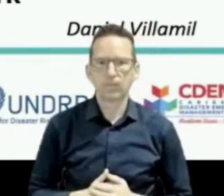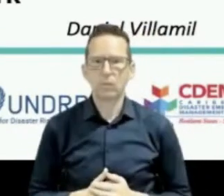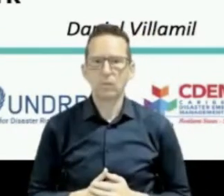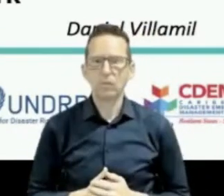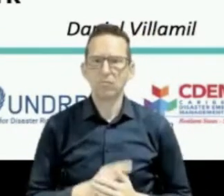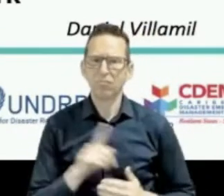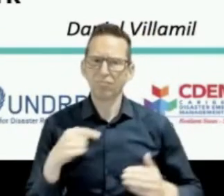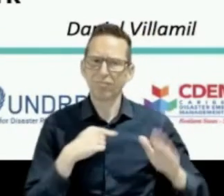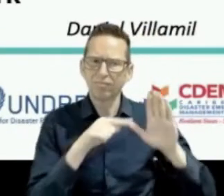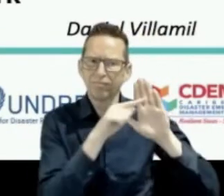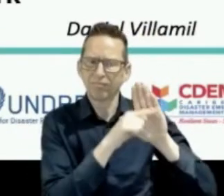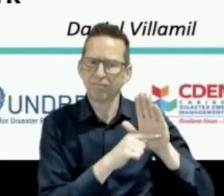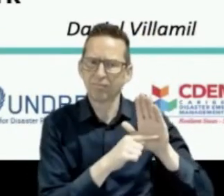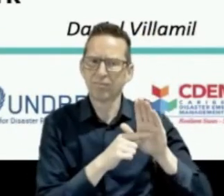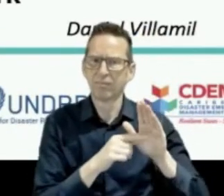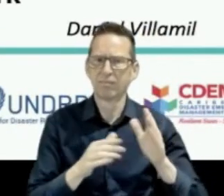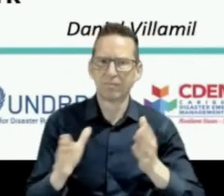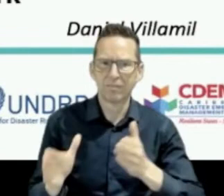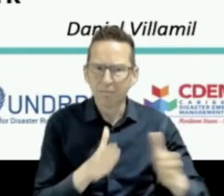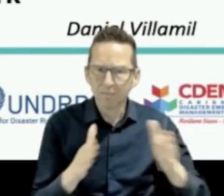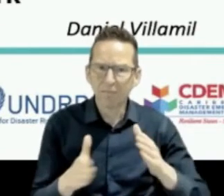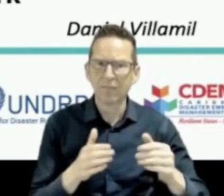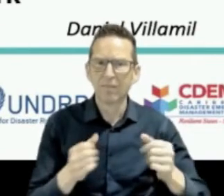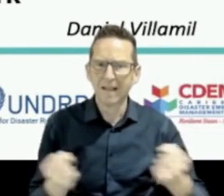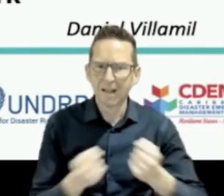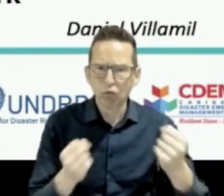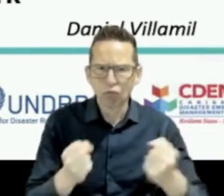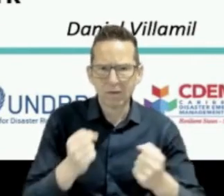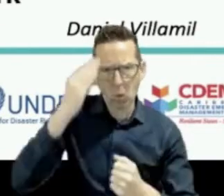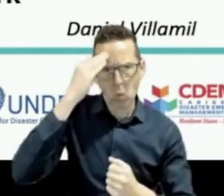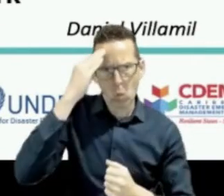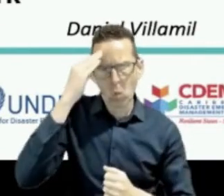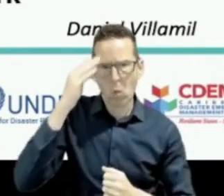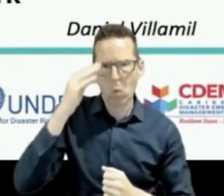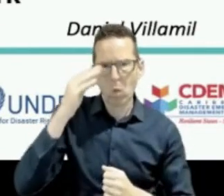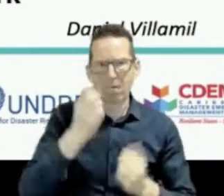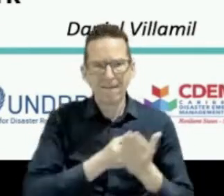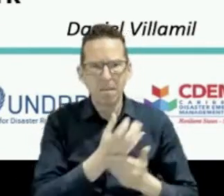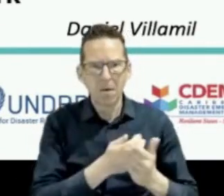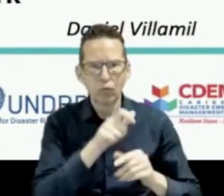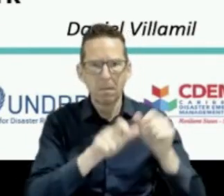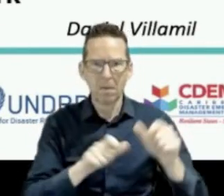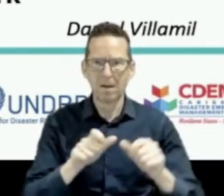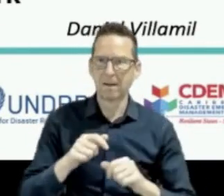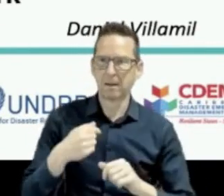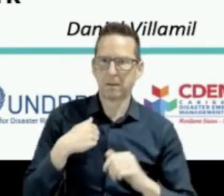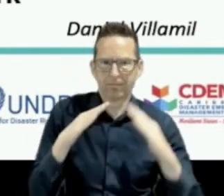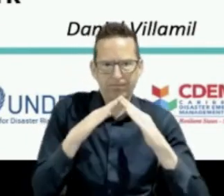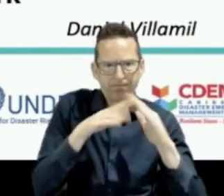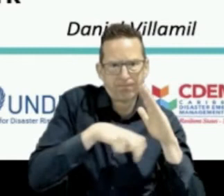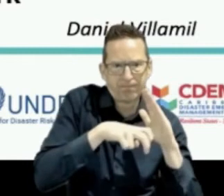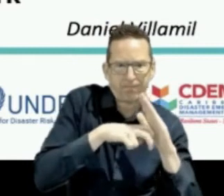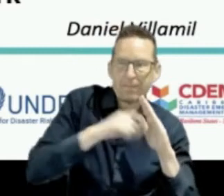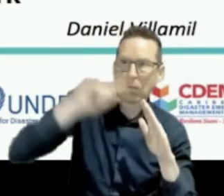identification of safe locations indoors, not exposed. And the setting of criteria for when you would